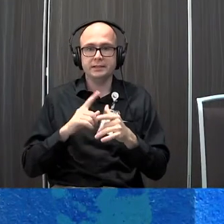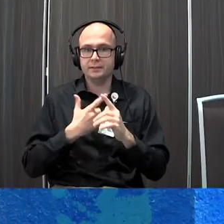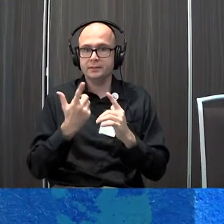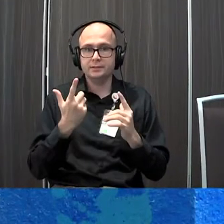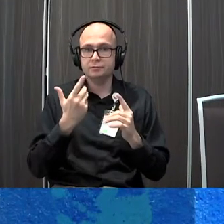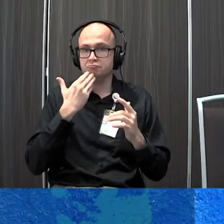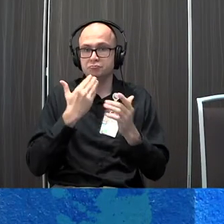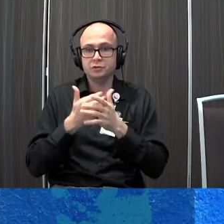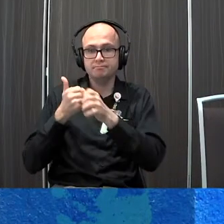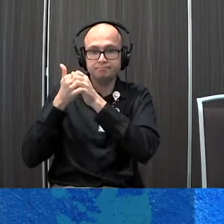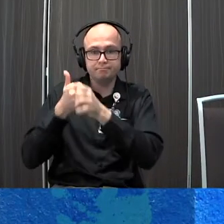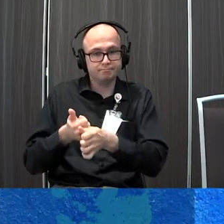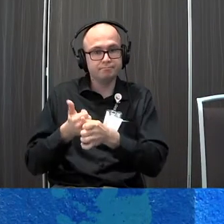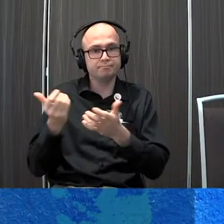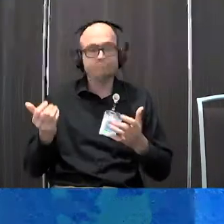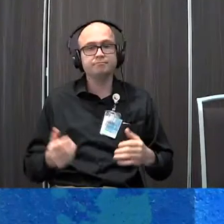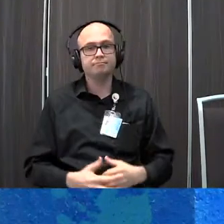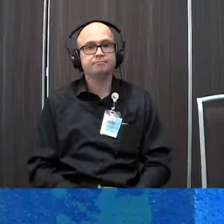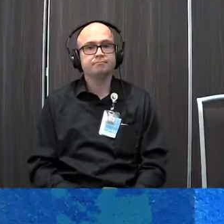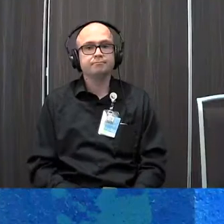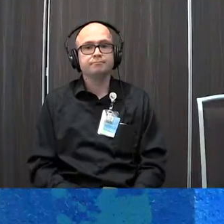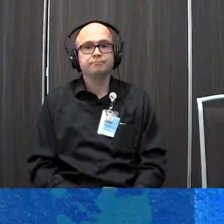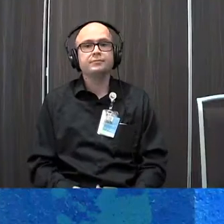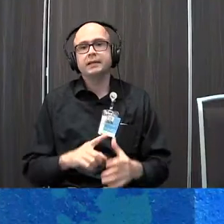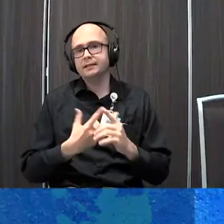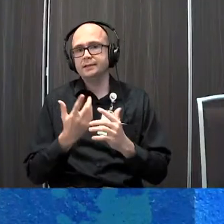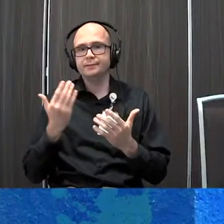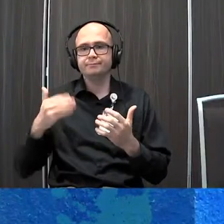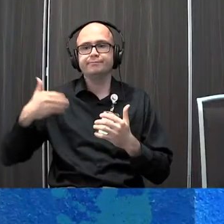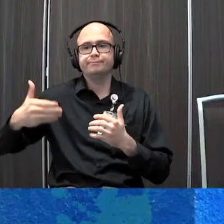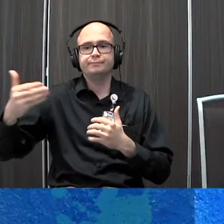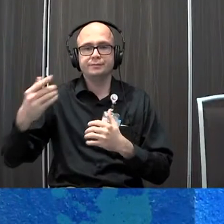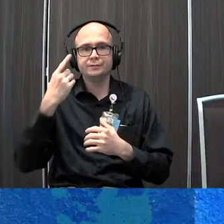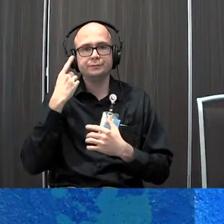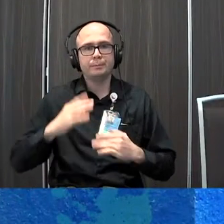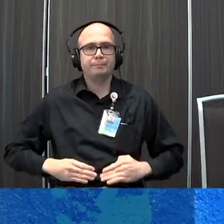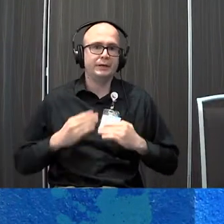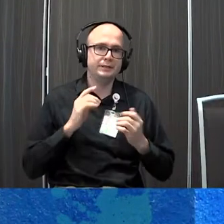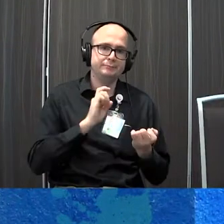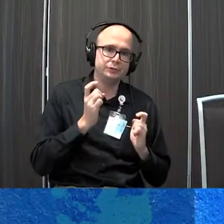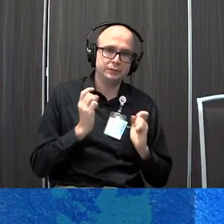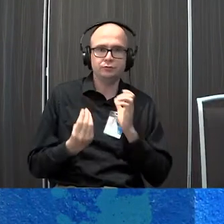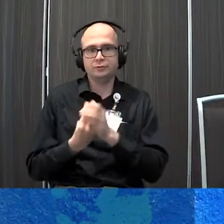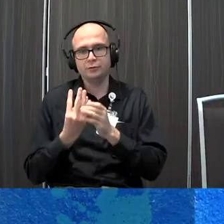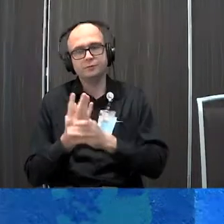good compliance and use of the equipment and then there's follow-up as needed for growth or any other needs